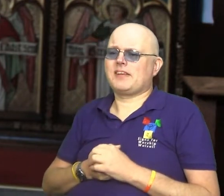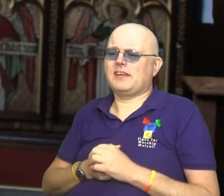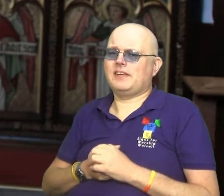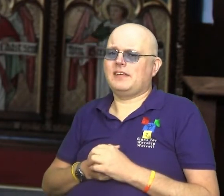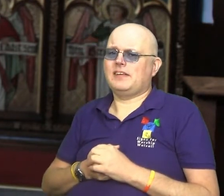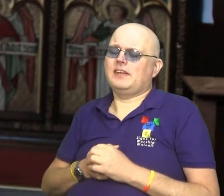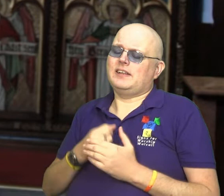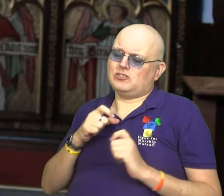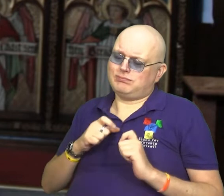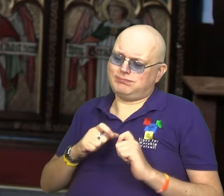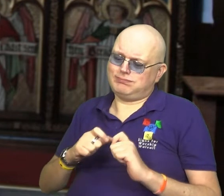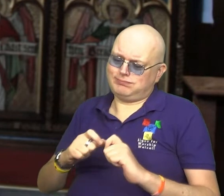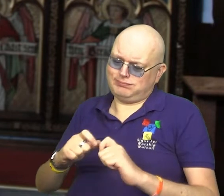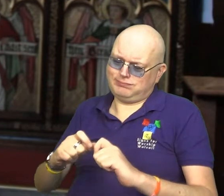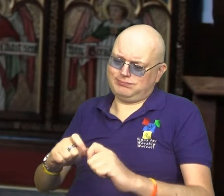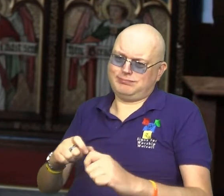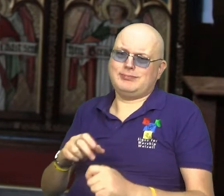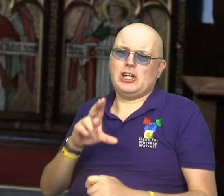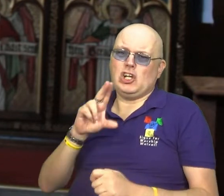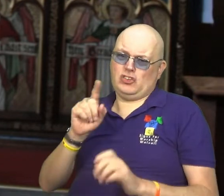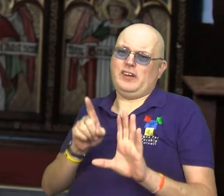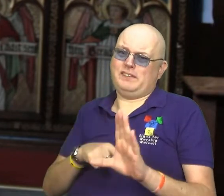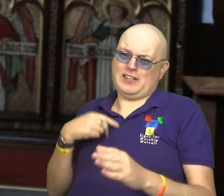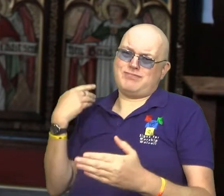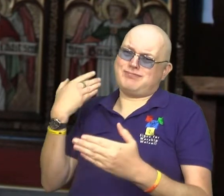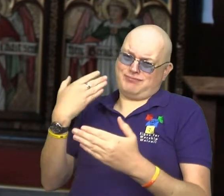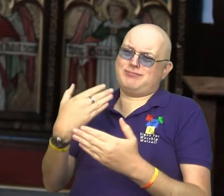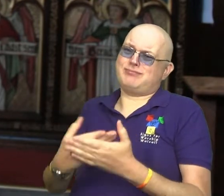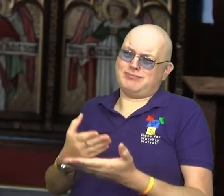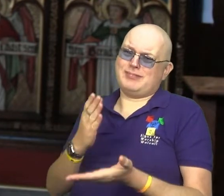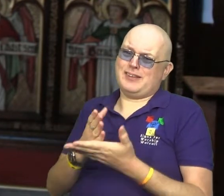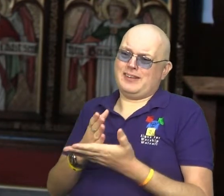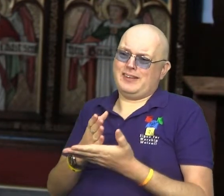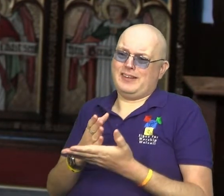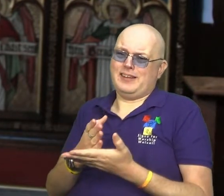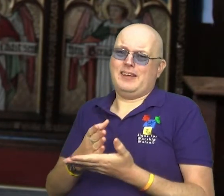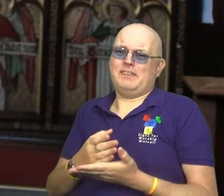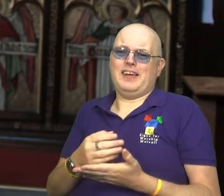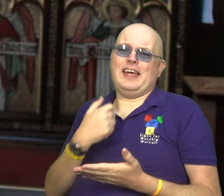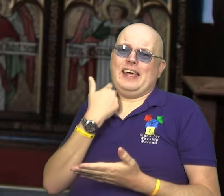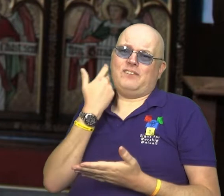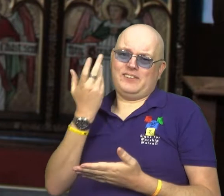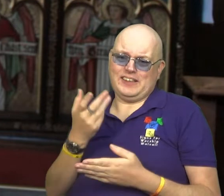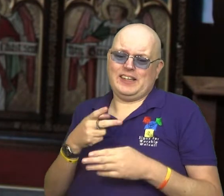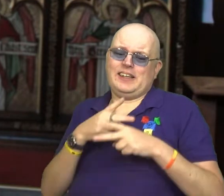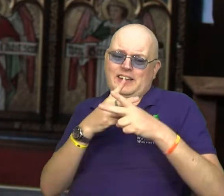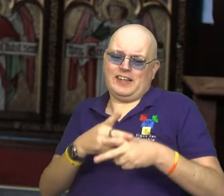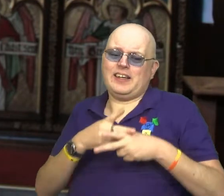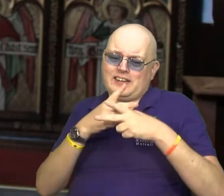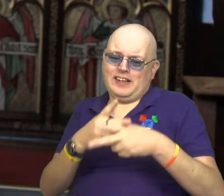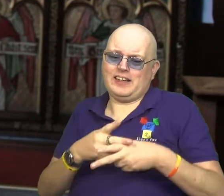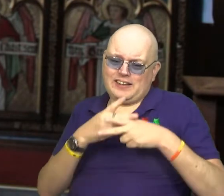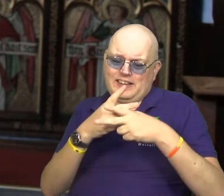So, it has gone on for a long time, 12 years is a long time for anyone, when you're doing it seven days a week,